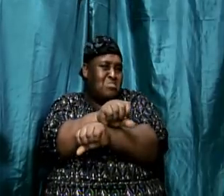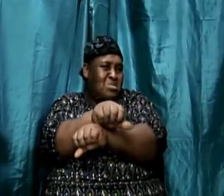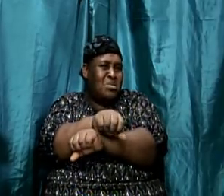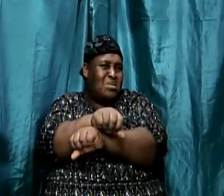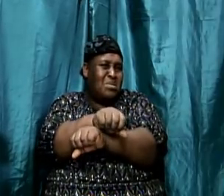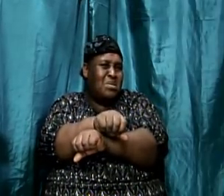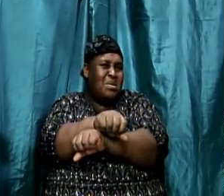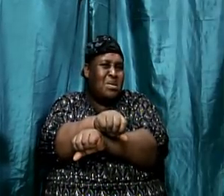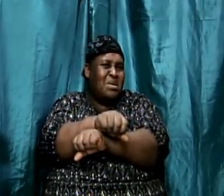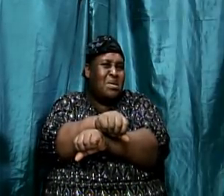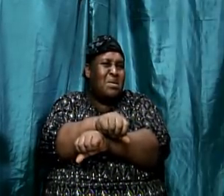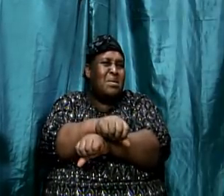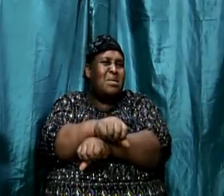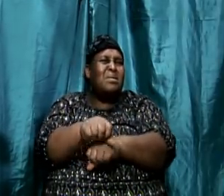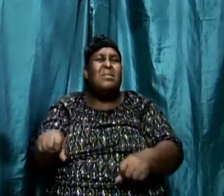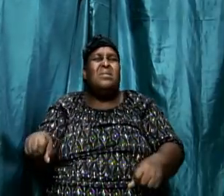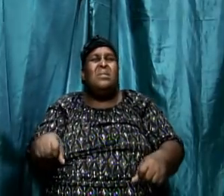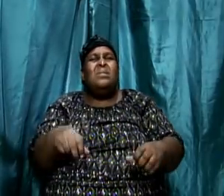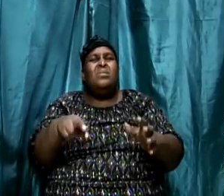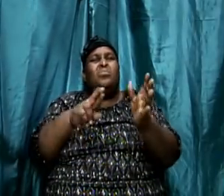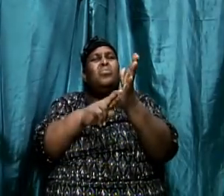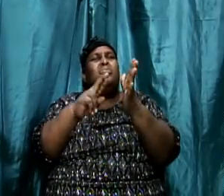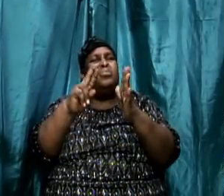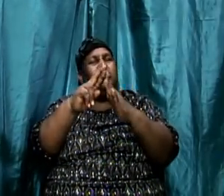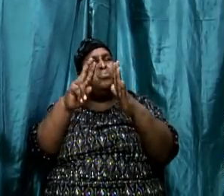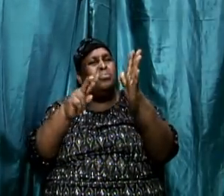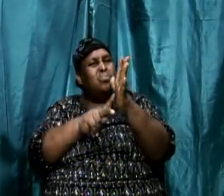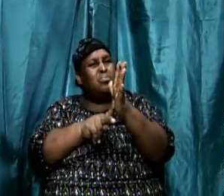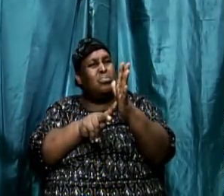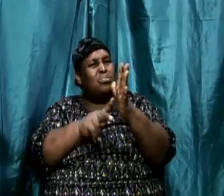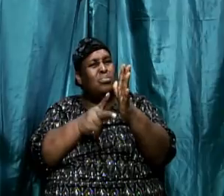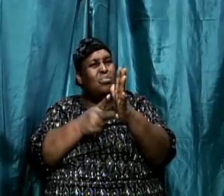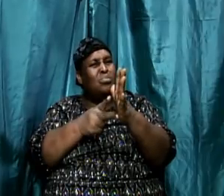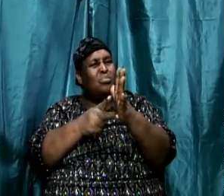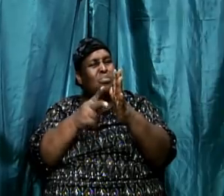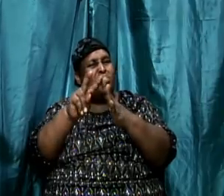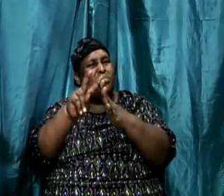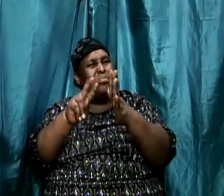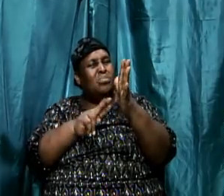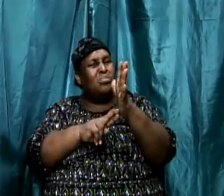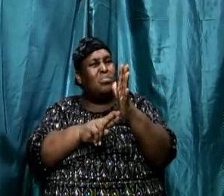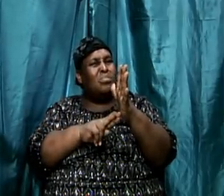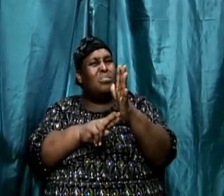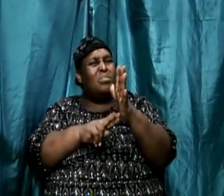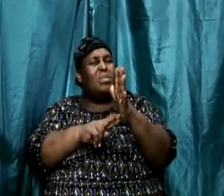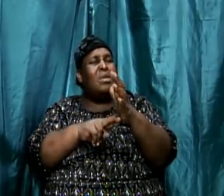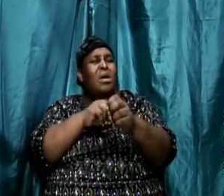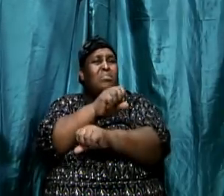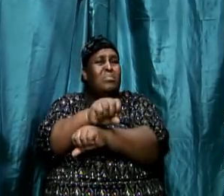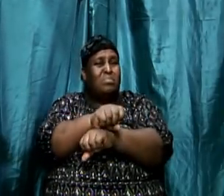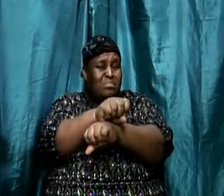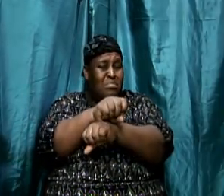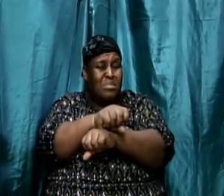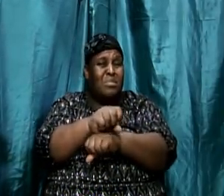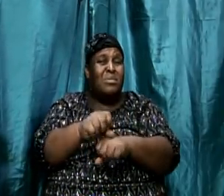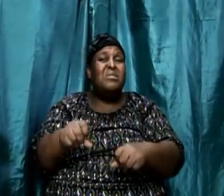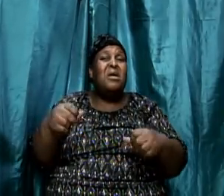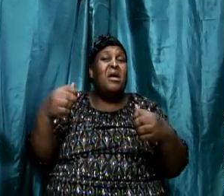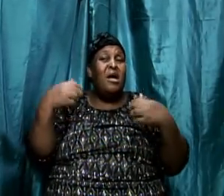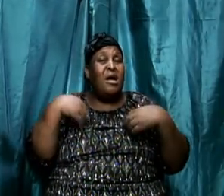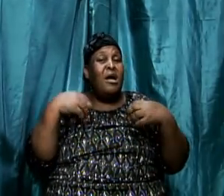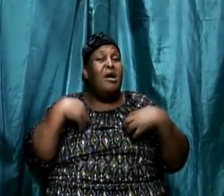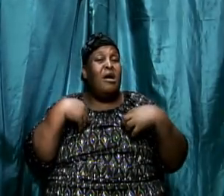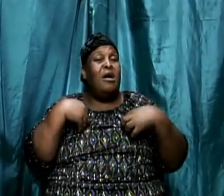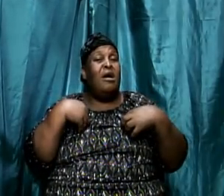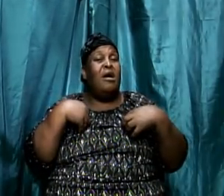or Nebuchadnezzar, that was Babylonian rule and therefore Babylonian had a system with how they rule as opposed to the Medo